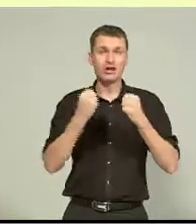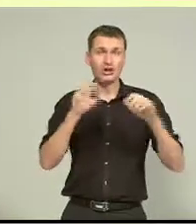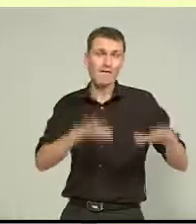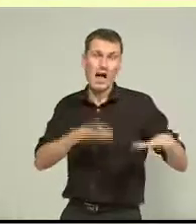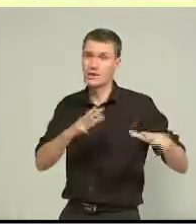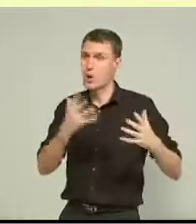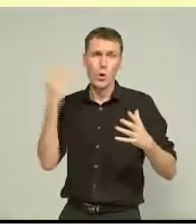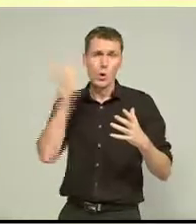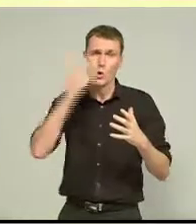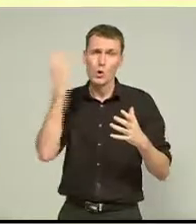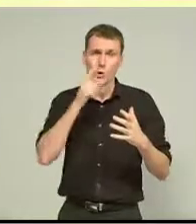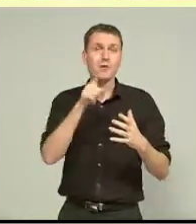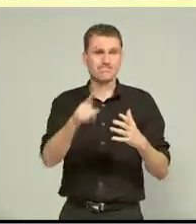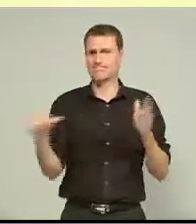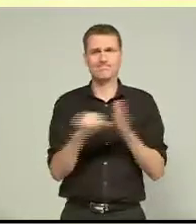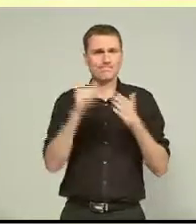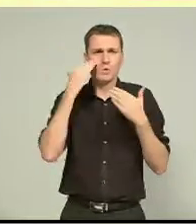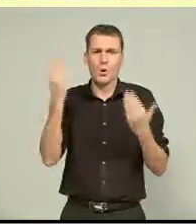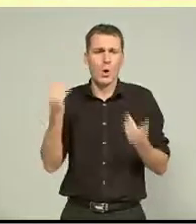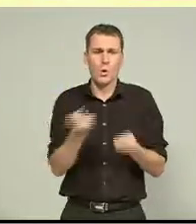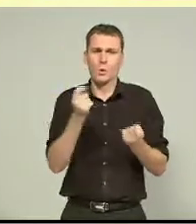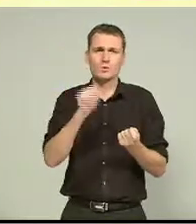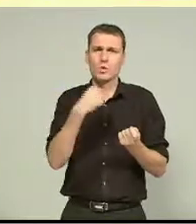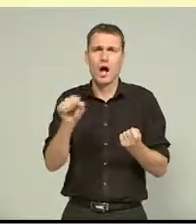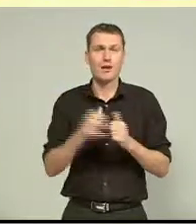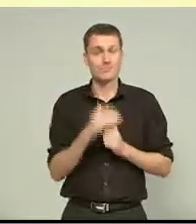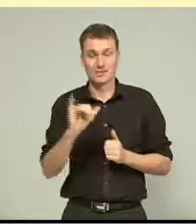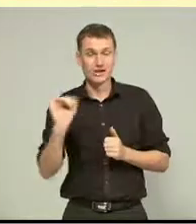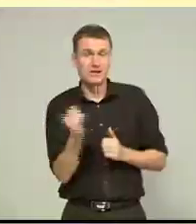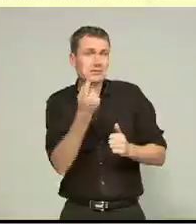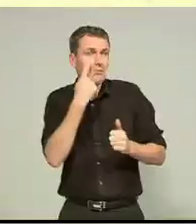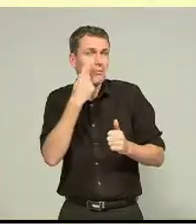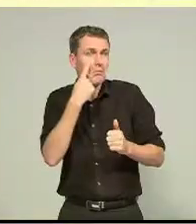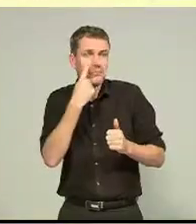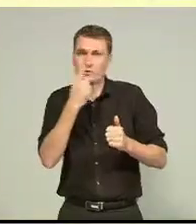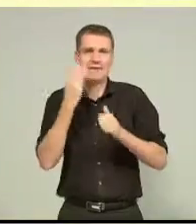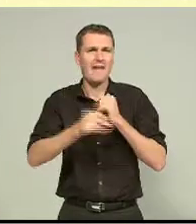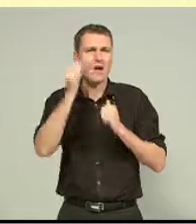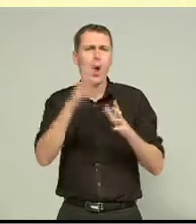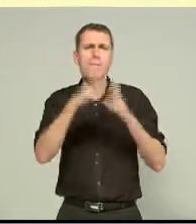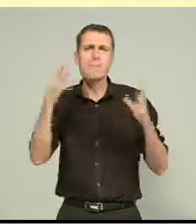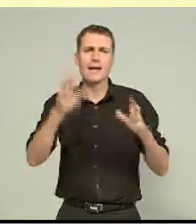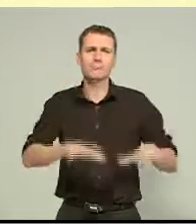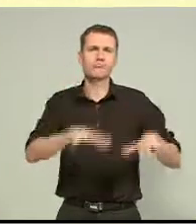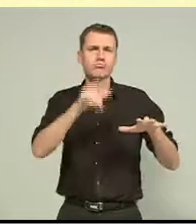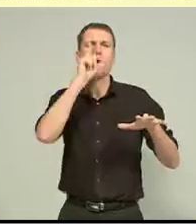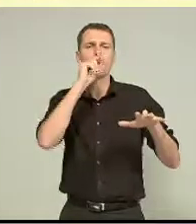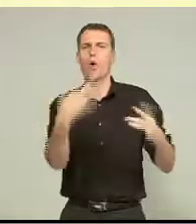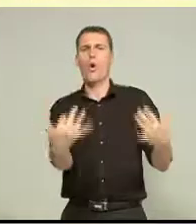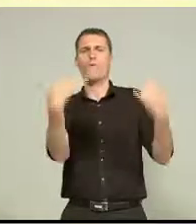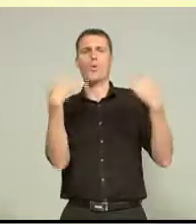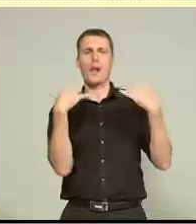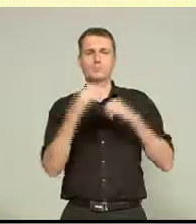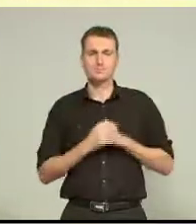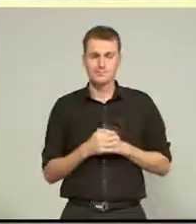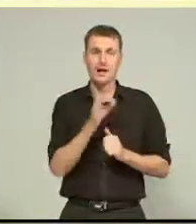It's a long shot because it could quite quickly be overwhelmed in a big event. The mayoral task force was set up in March to